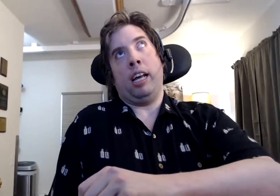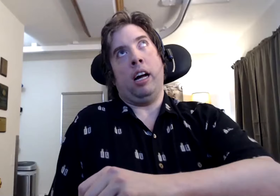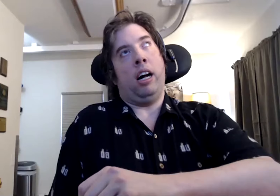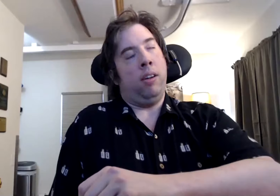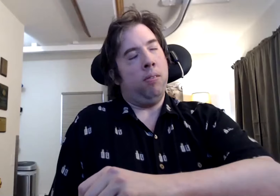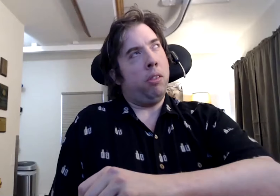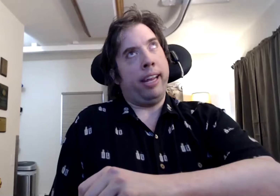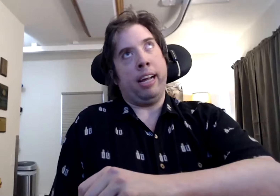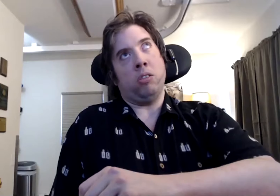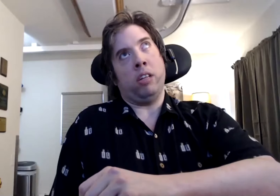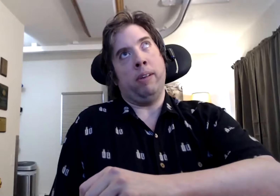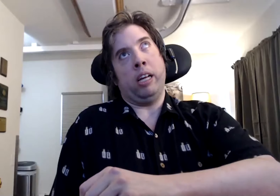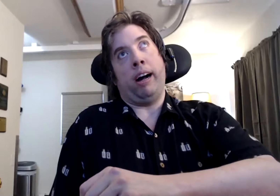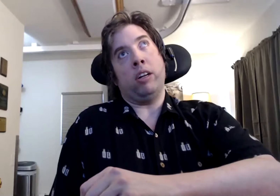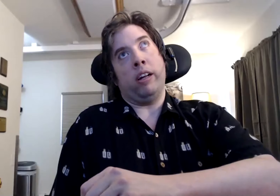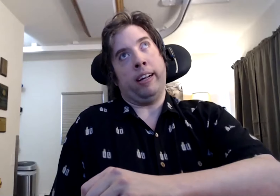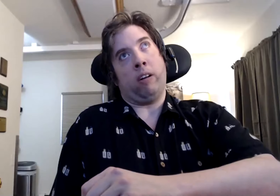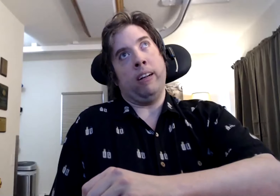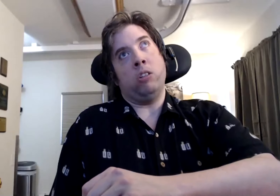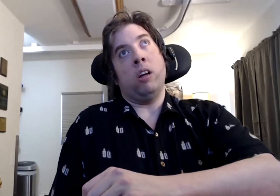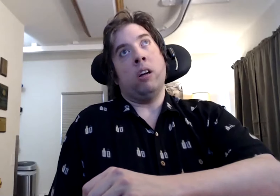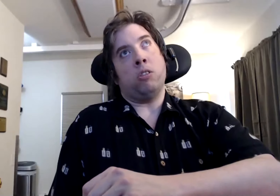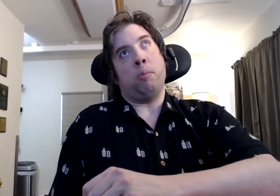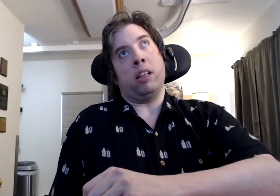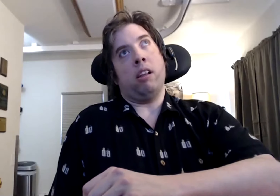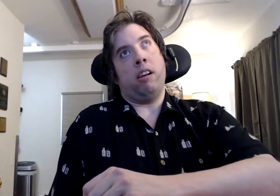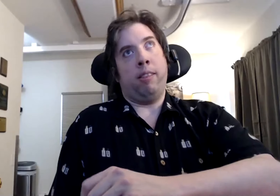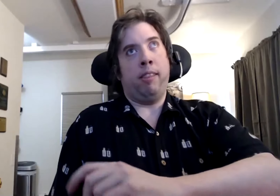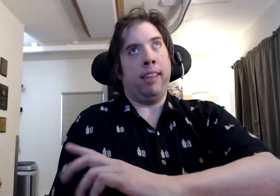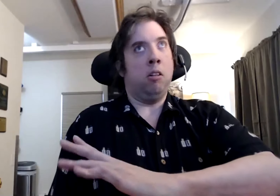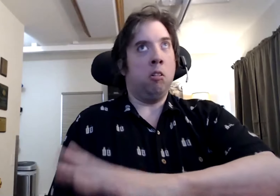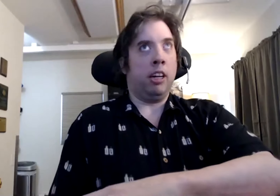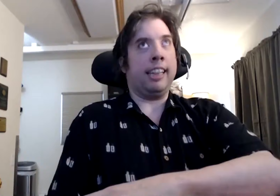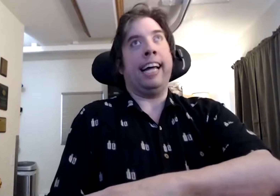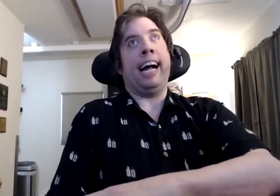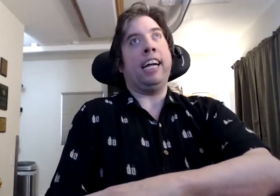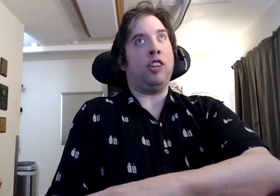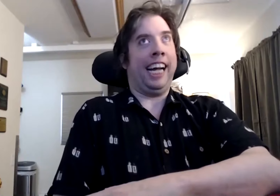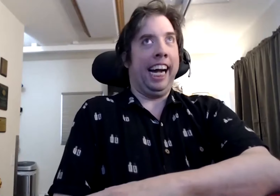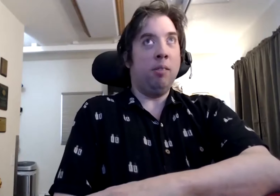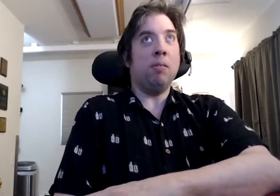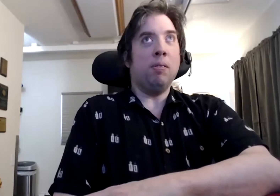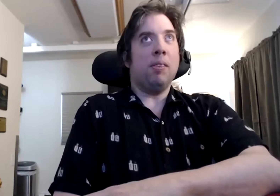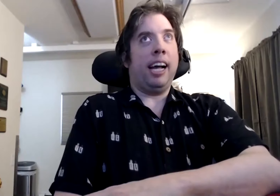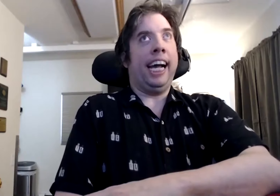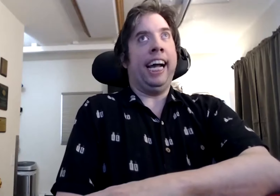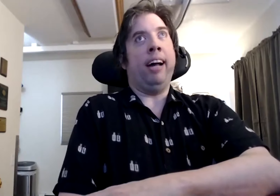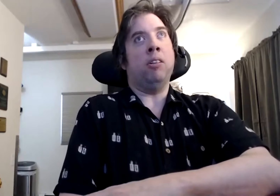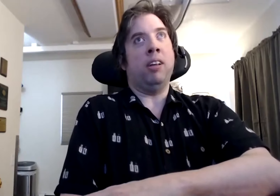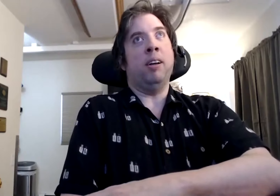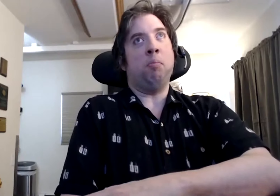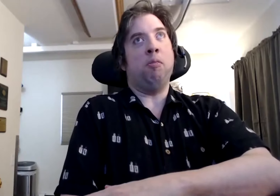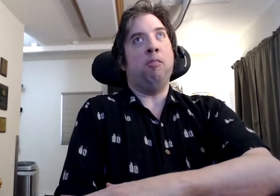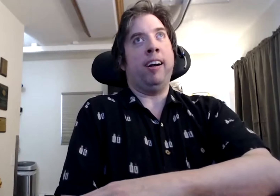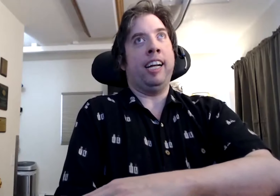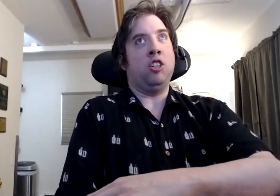that hasn't seen the video, I'm going to encourage somebody that they look at that. I actually have. And that